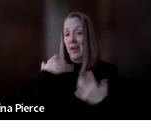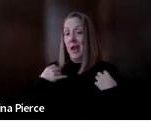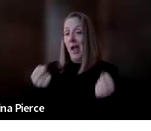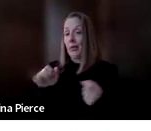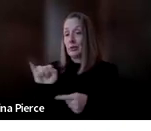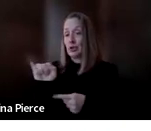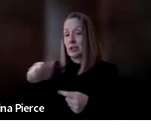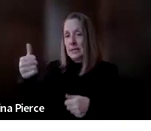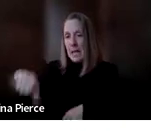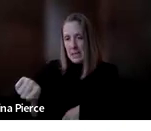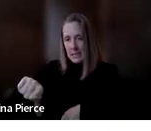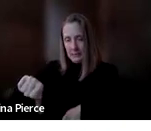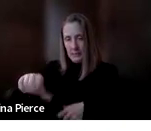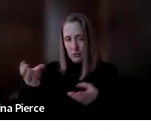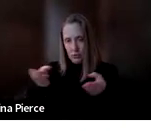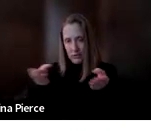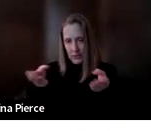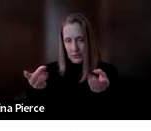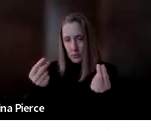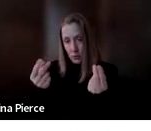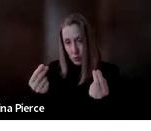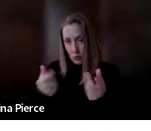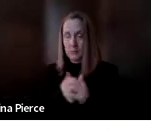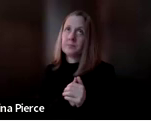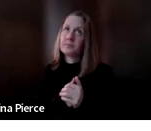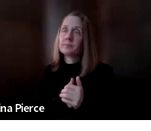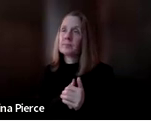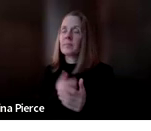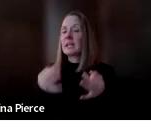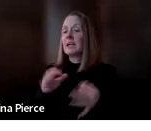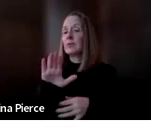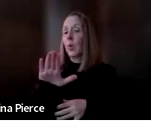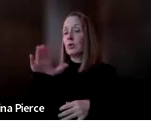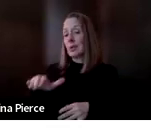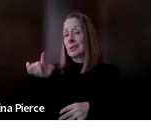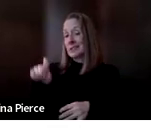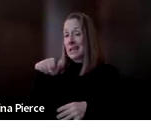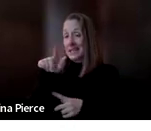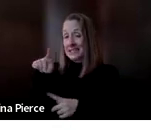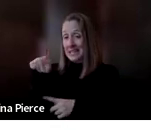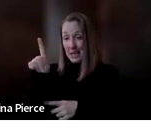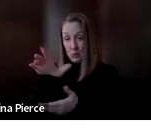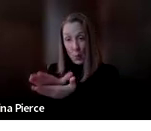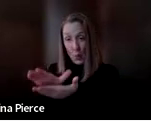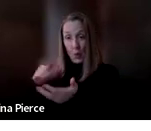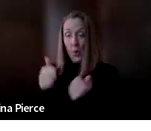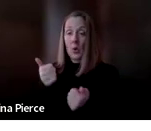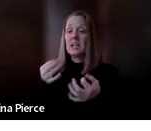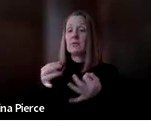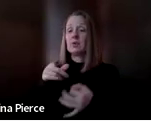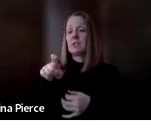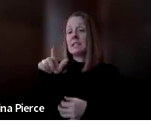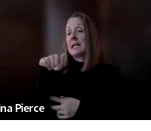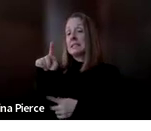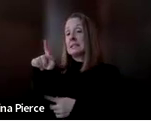at or at services um questions about if your child needs at at school or if you need at at work um